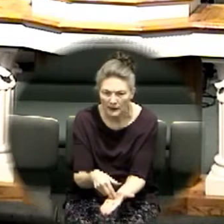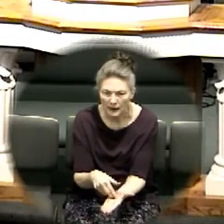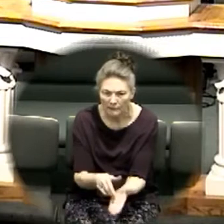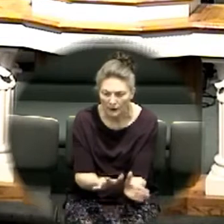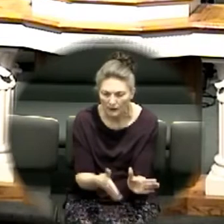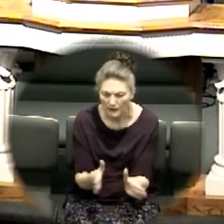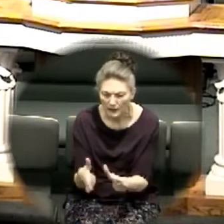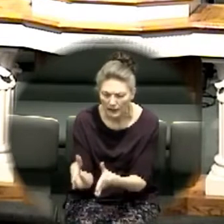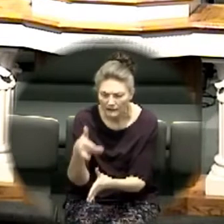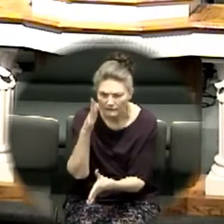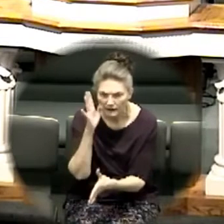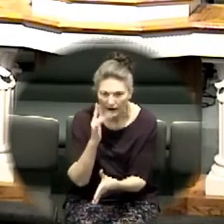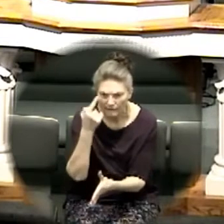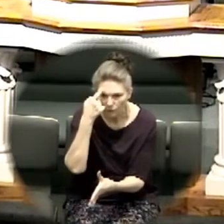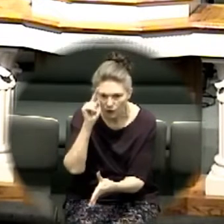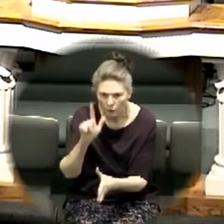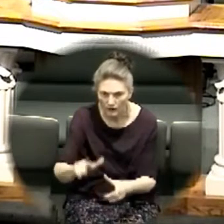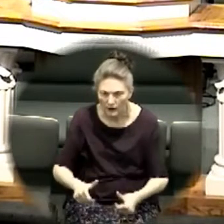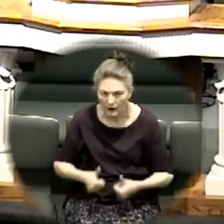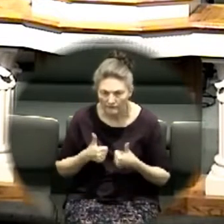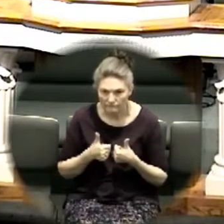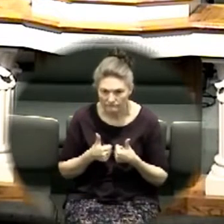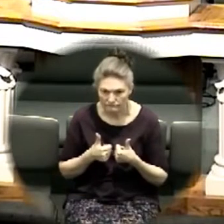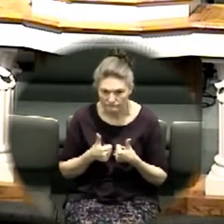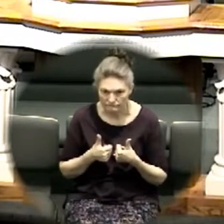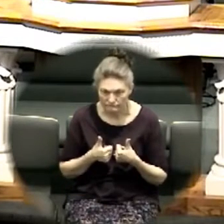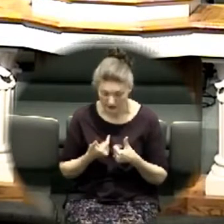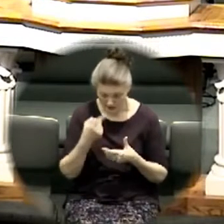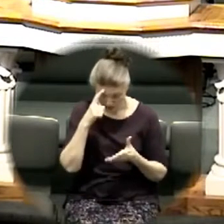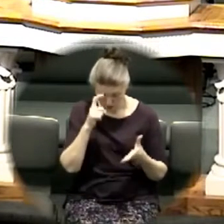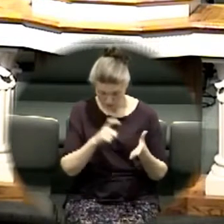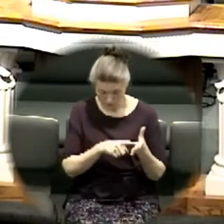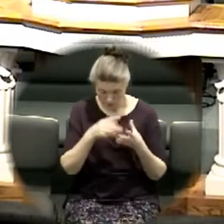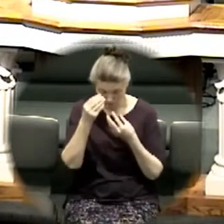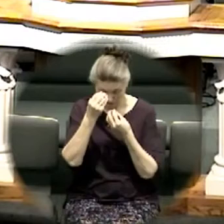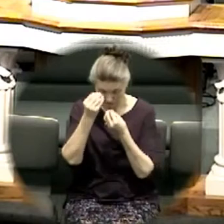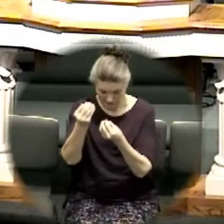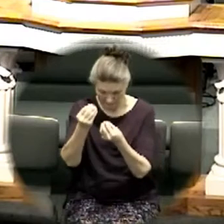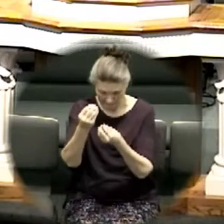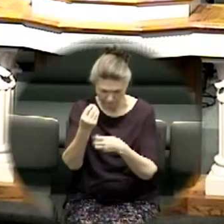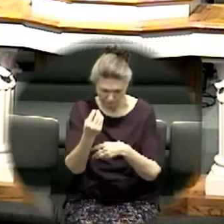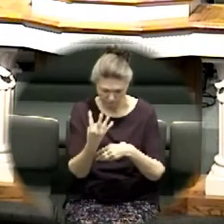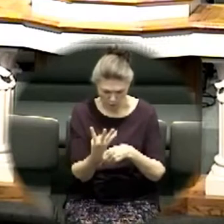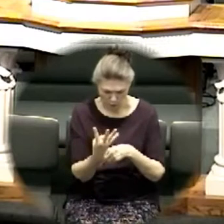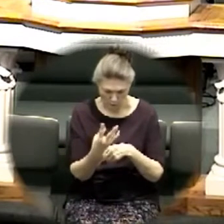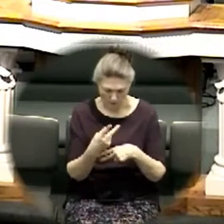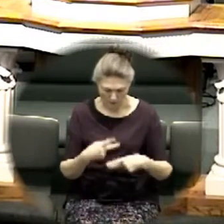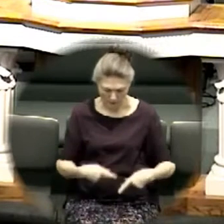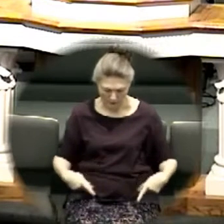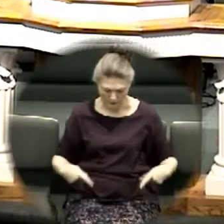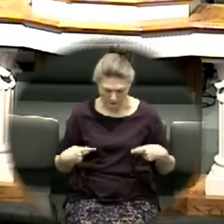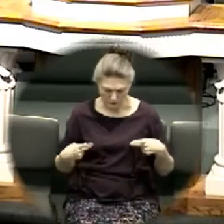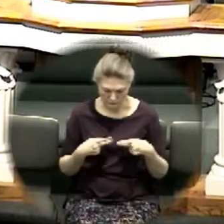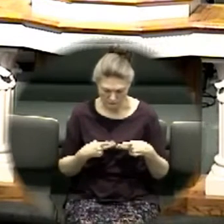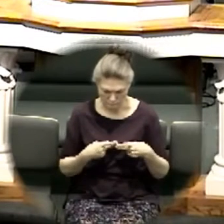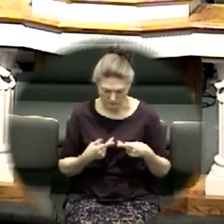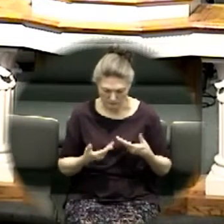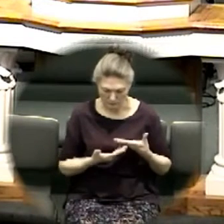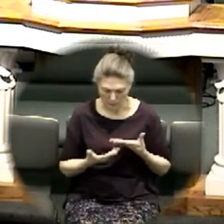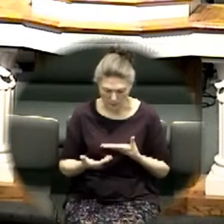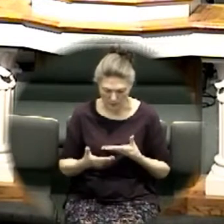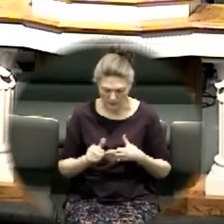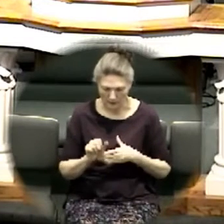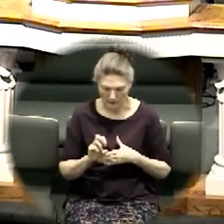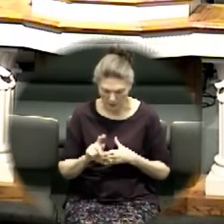notice their obedience just four men carrying the ark down into the Jordan their